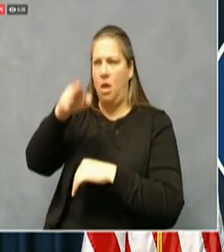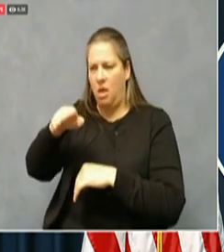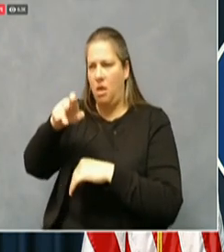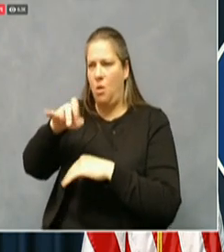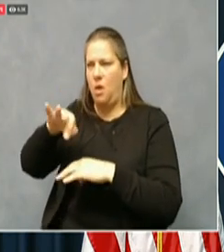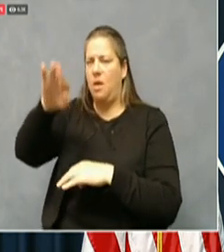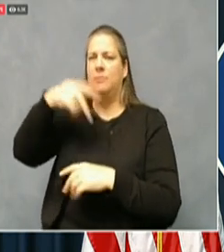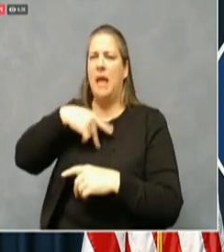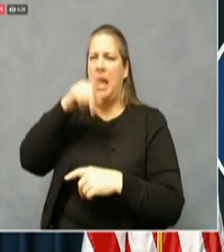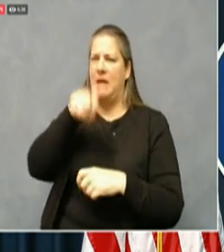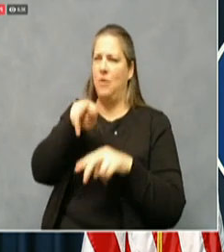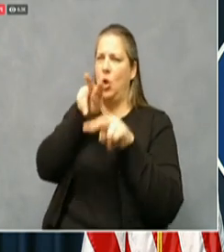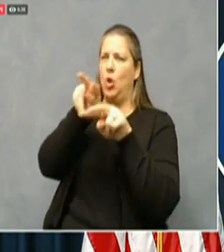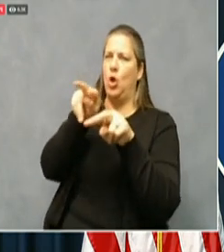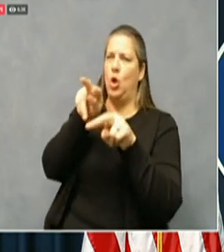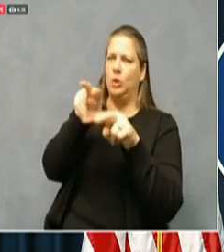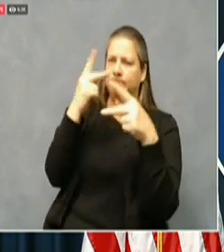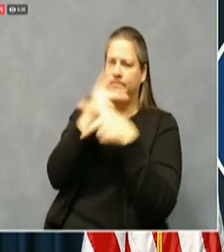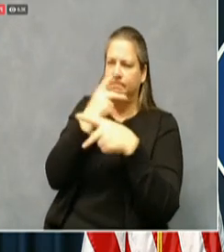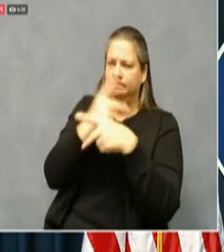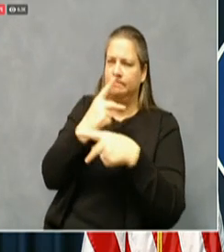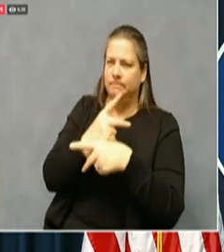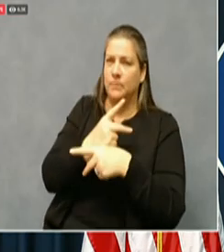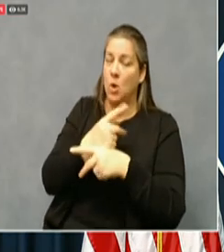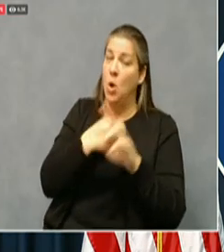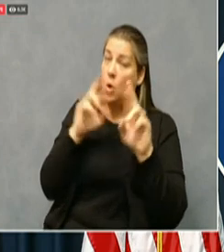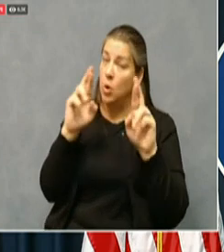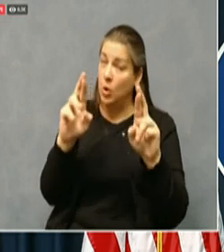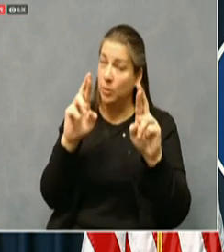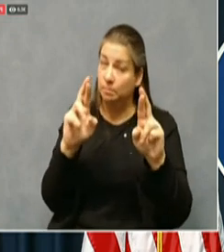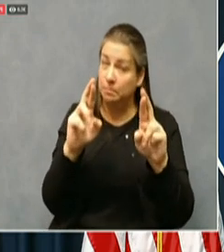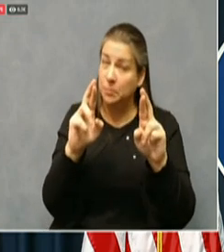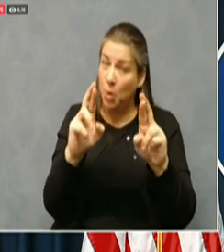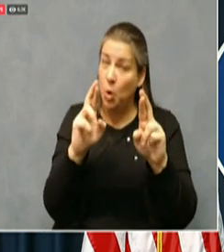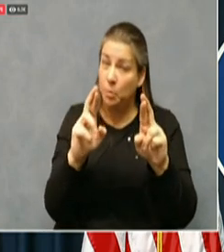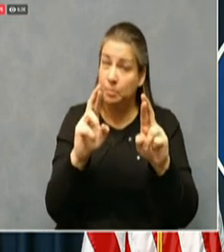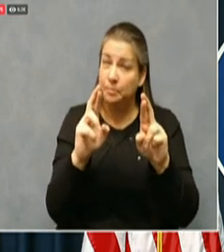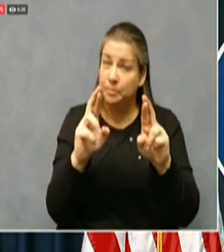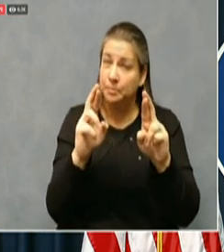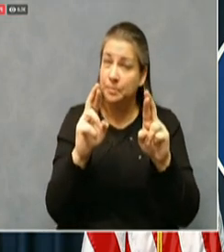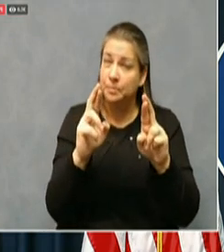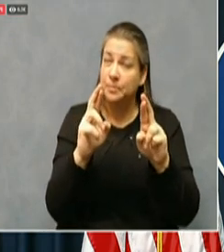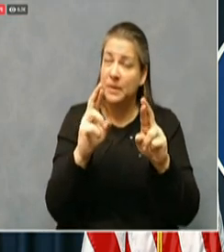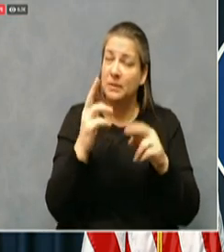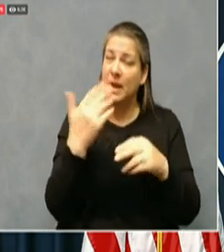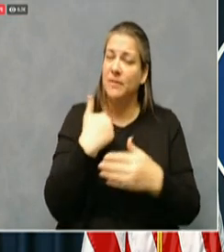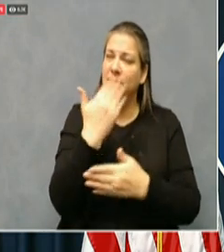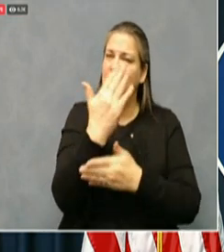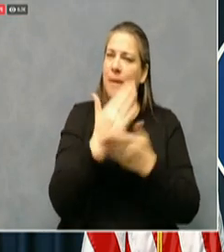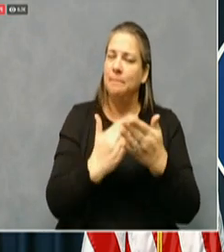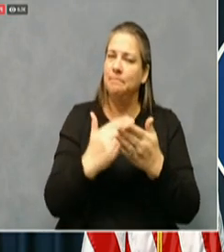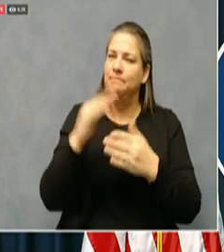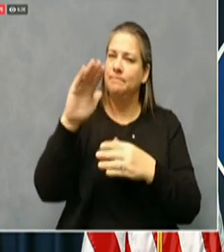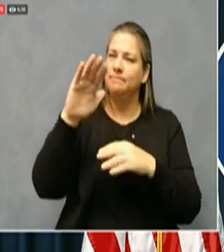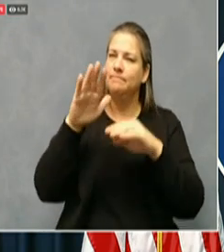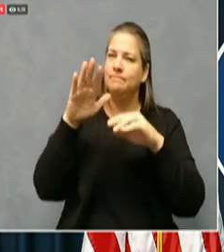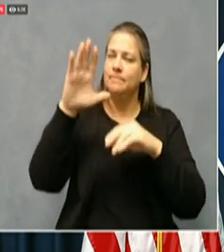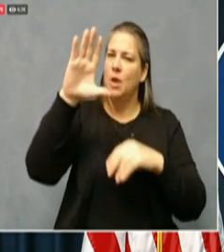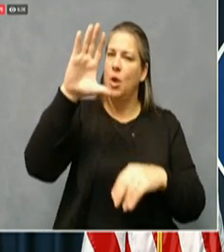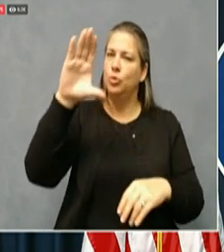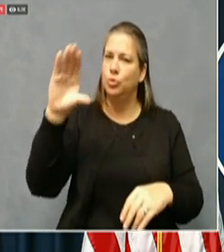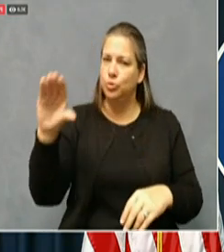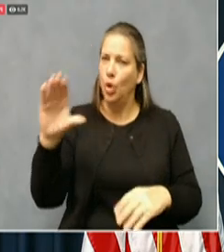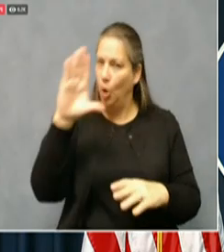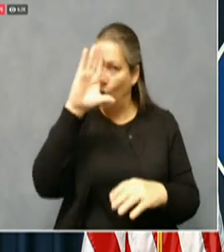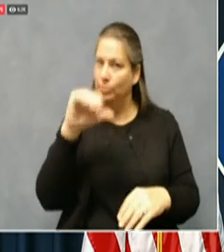hopefully starting to see, um, some some of that. Sadly, we have to slow it down before